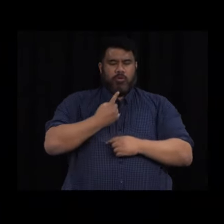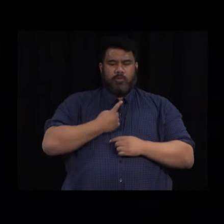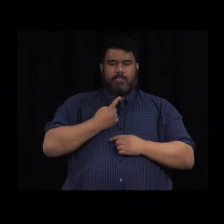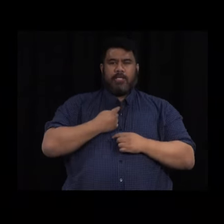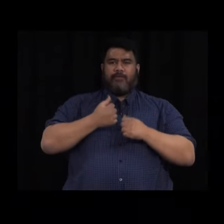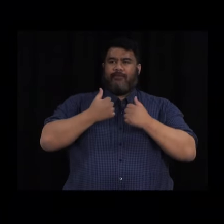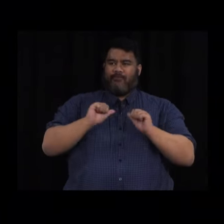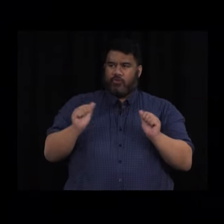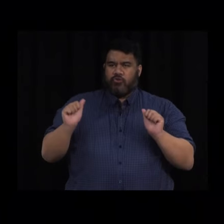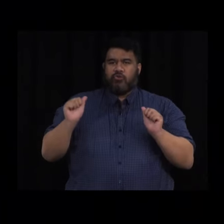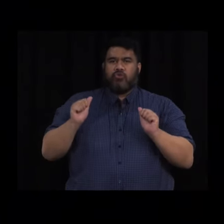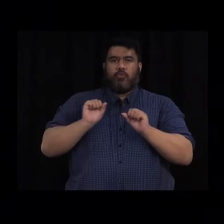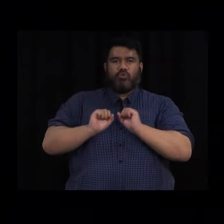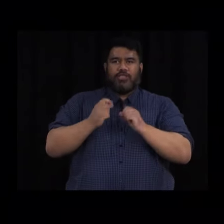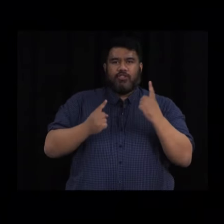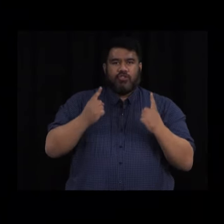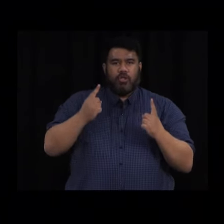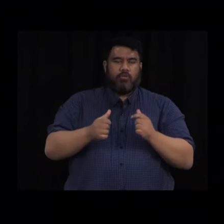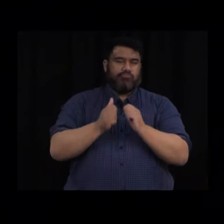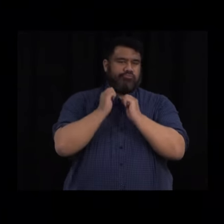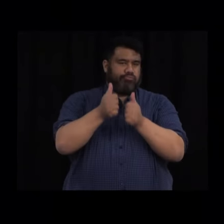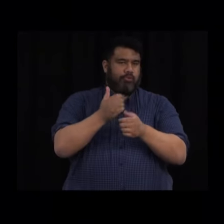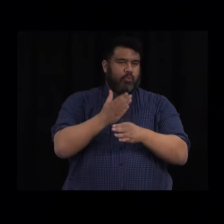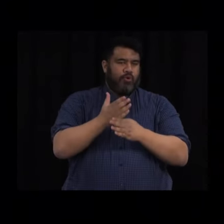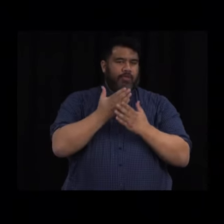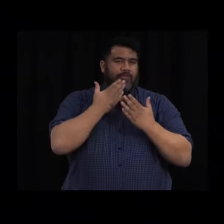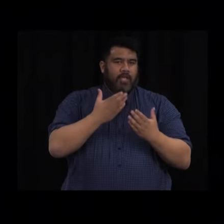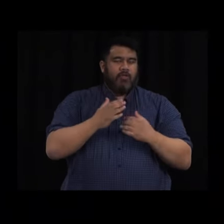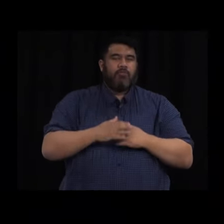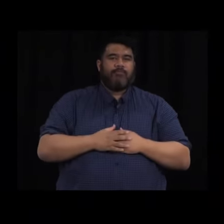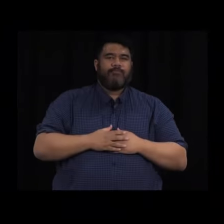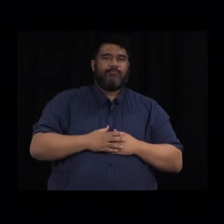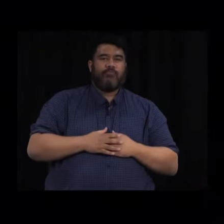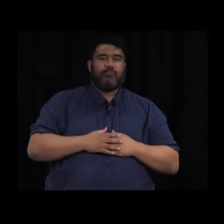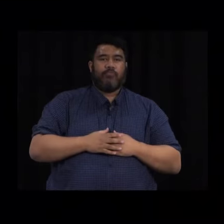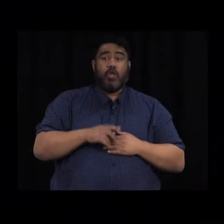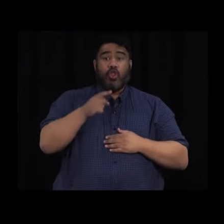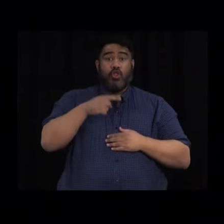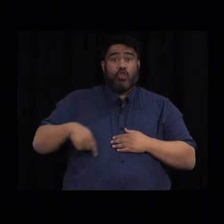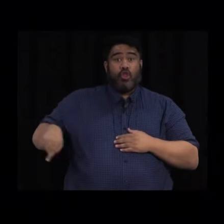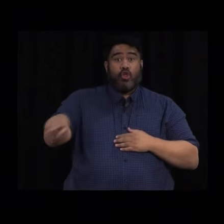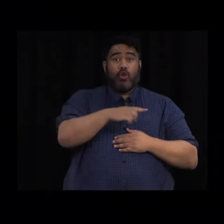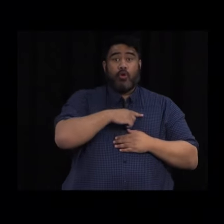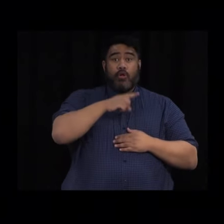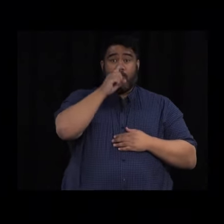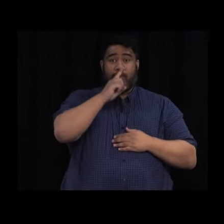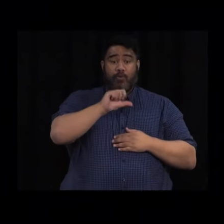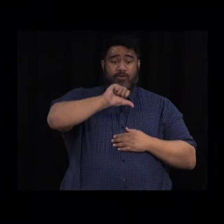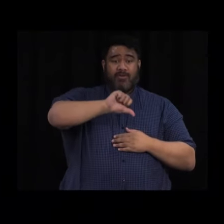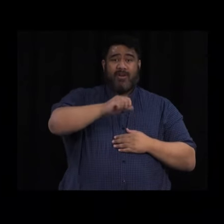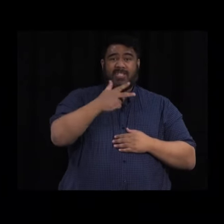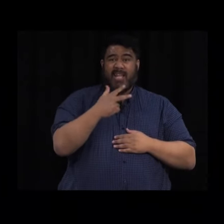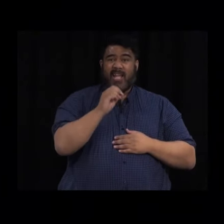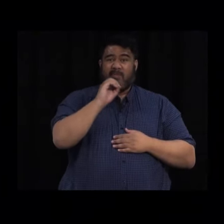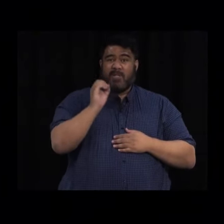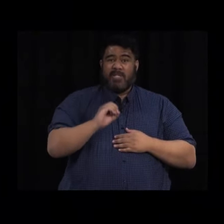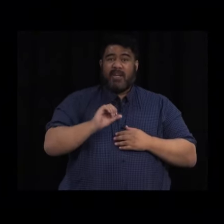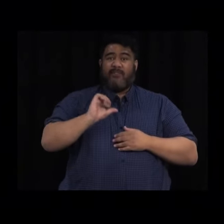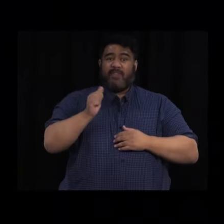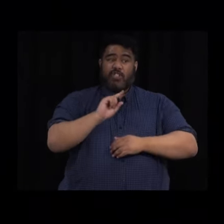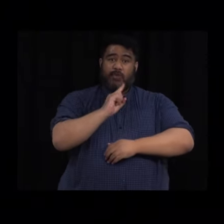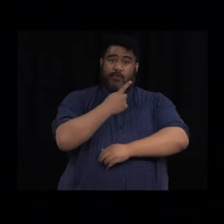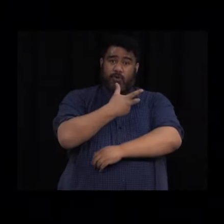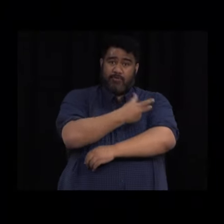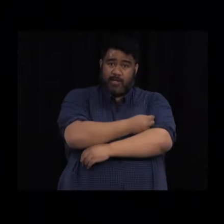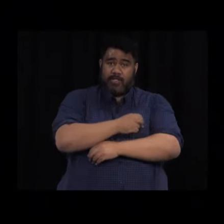protect others. As at this morning, 98% of active border workers have been vaccinated with at least one